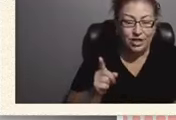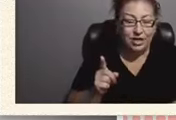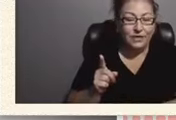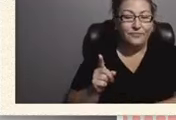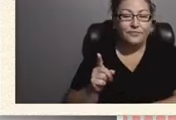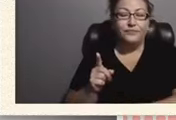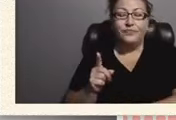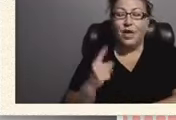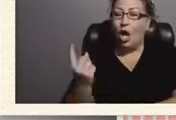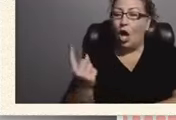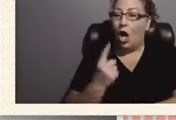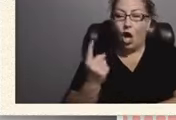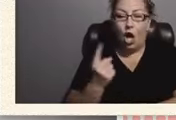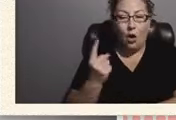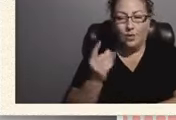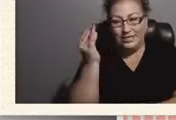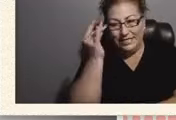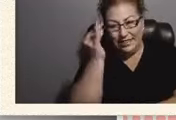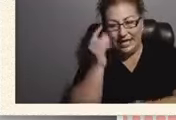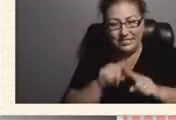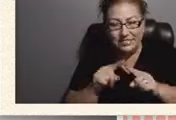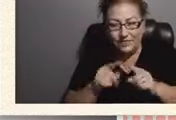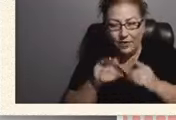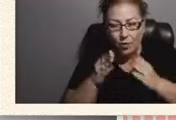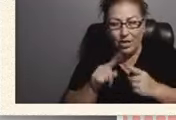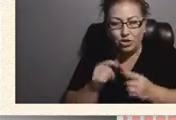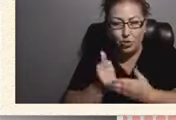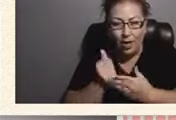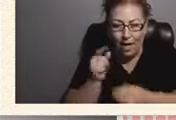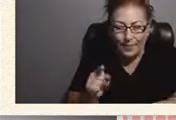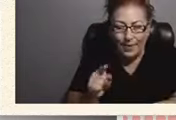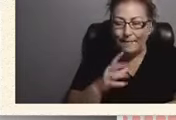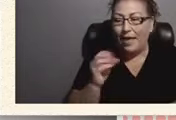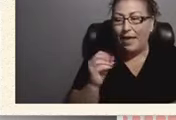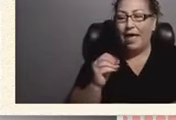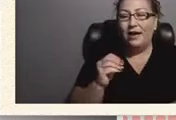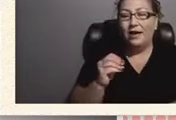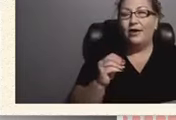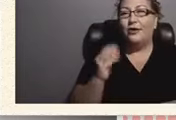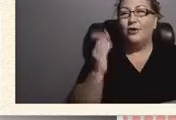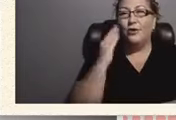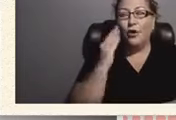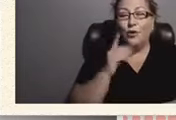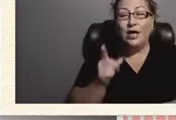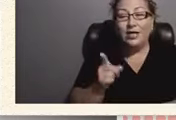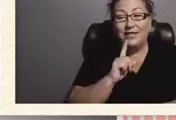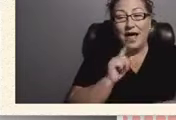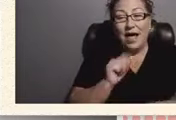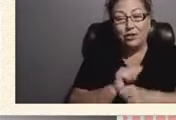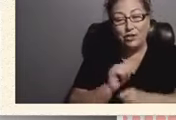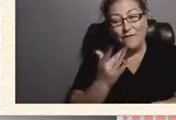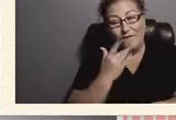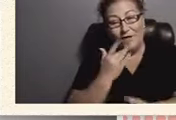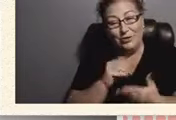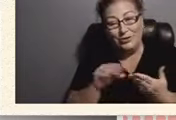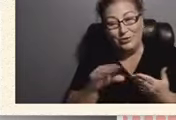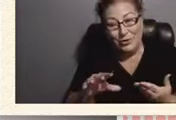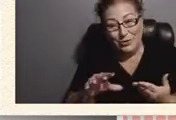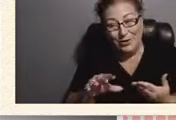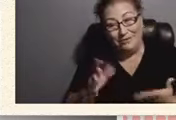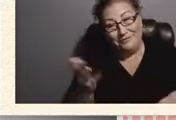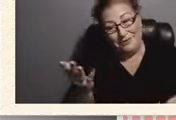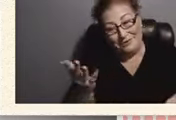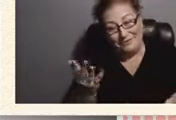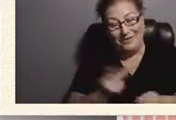thinking about ways to help him and you know he's actually her favorite student go figure and i'm